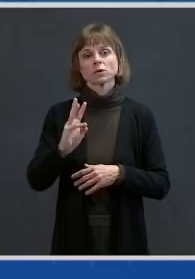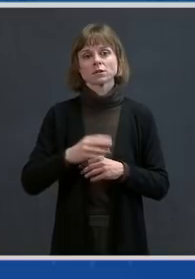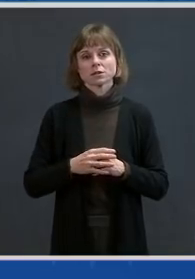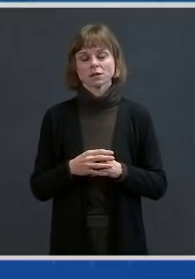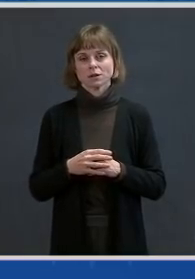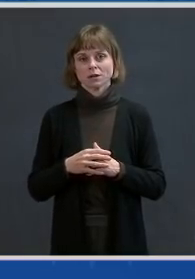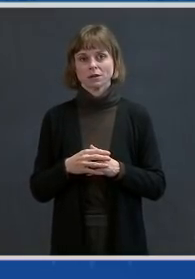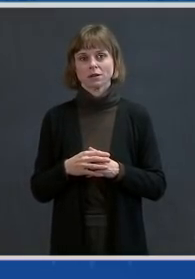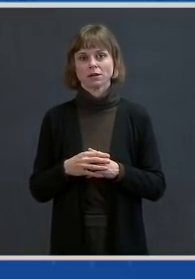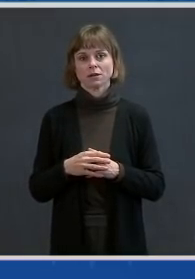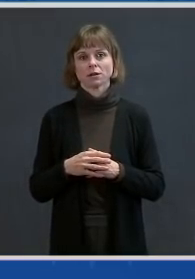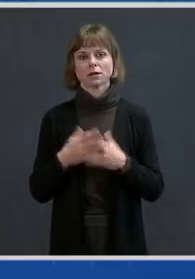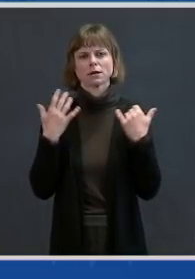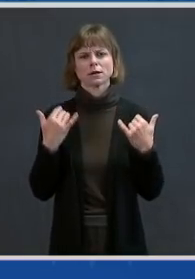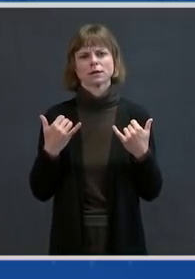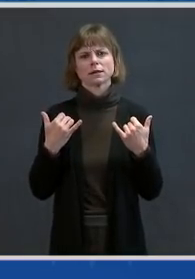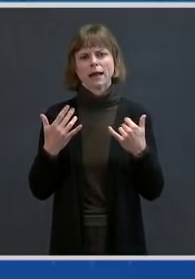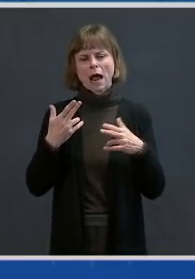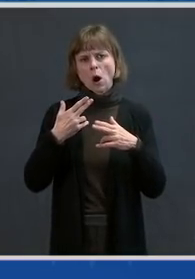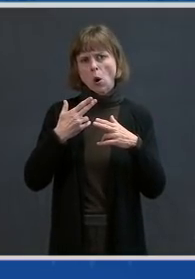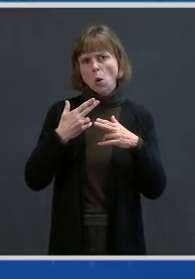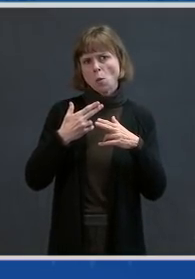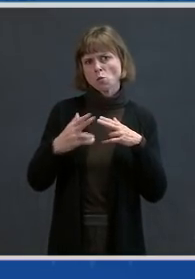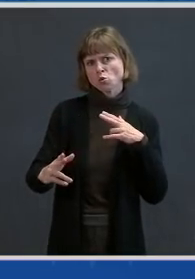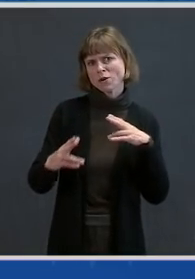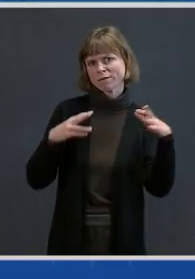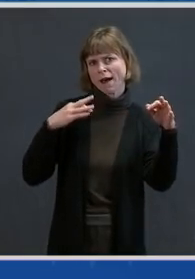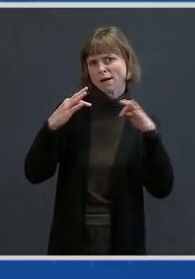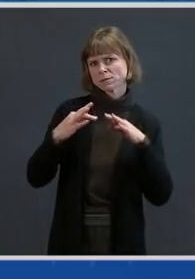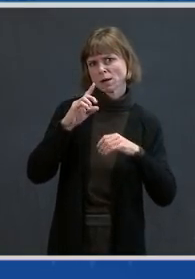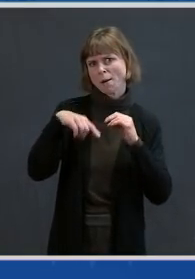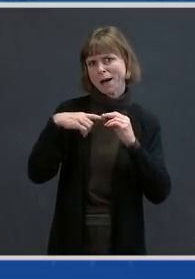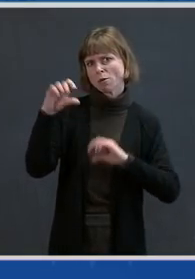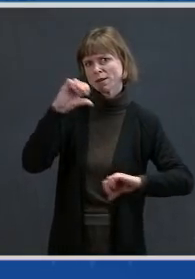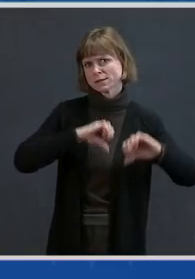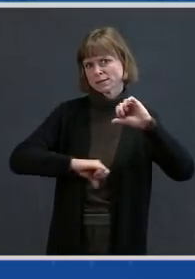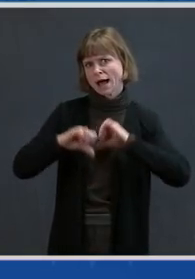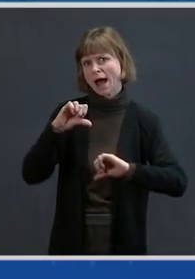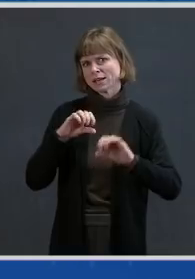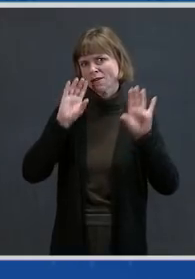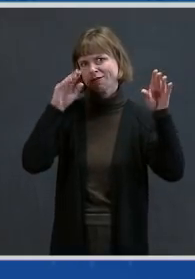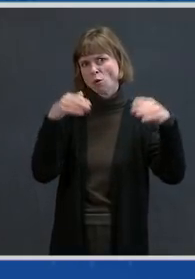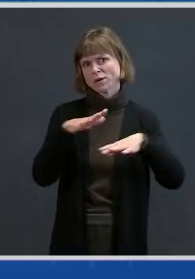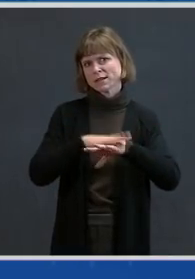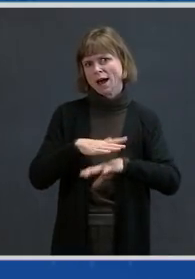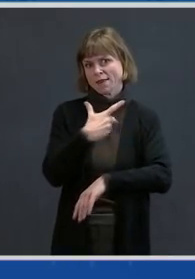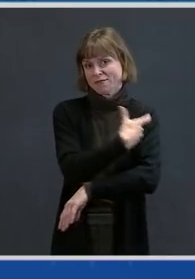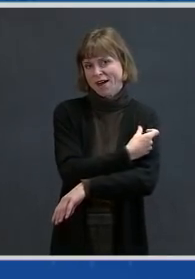brief update on the science, particularly focusing on the vaccine. If I can go to the first slide.